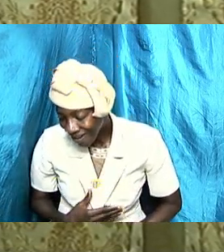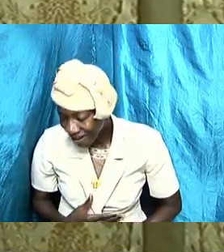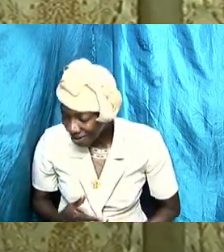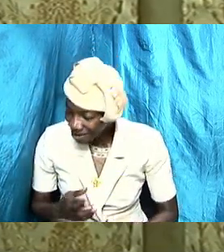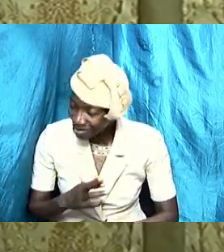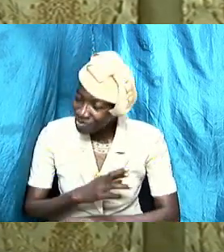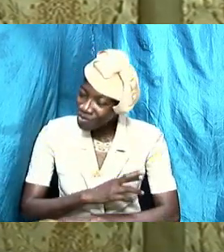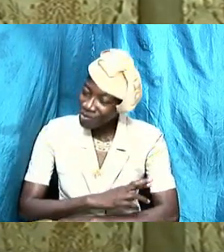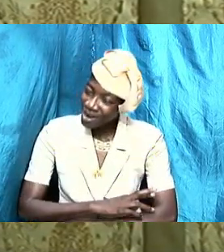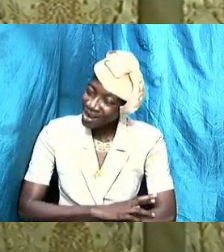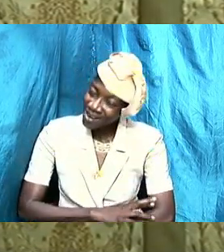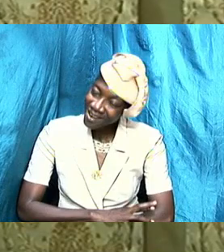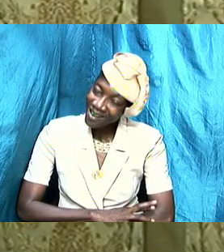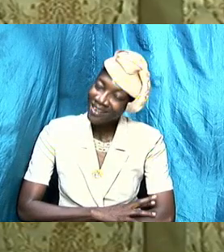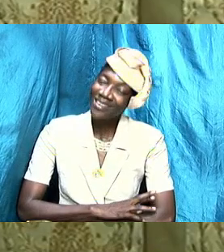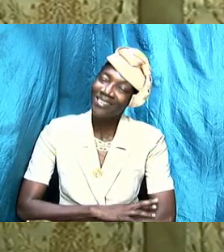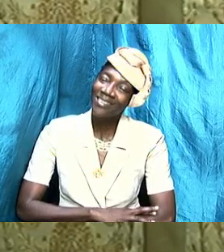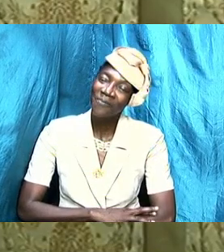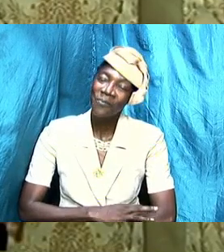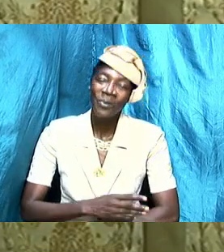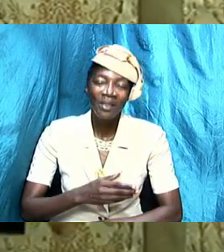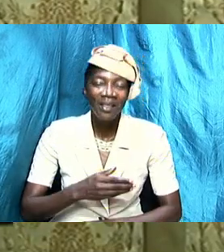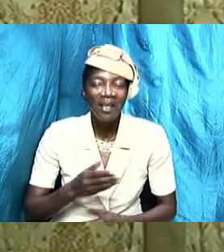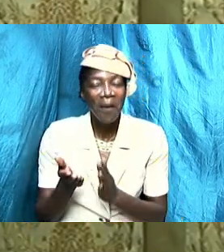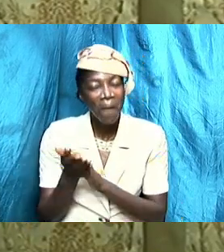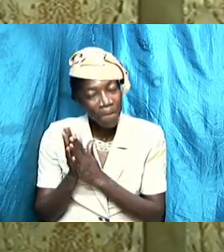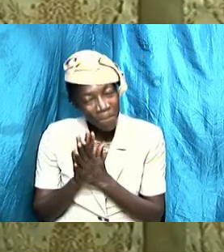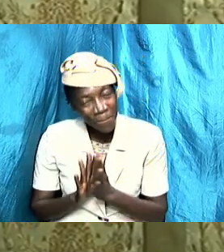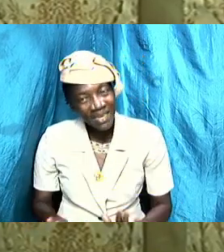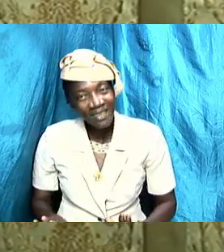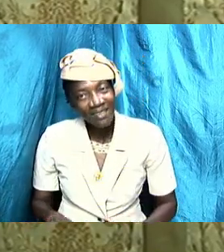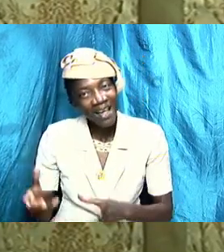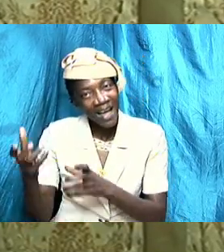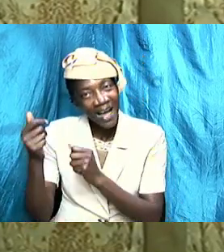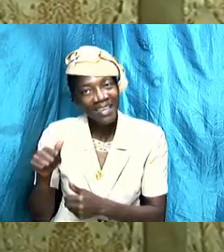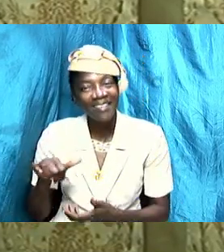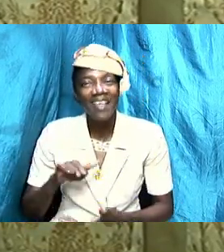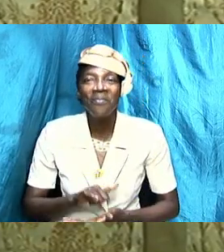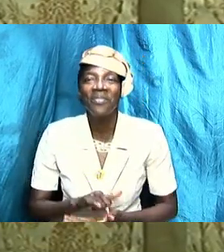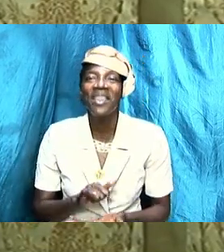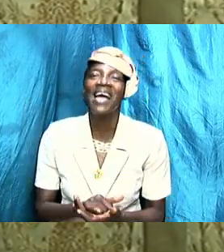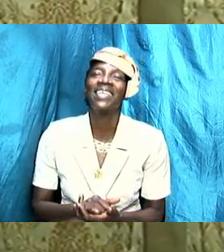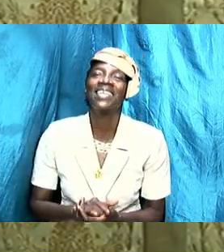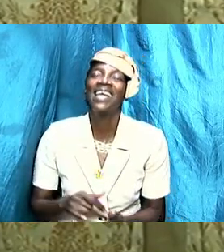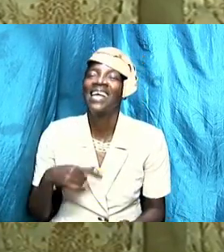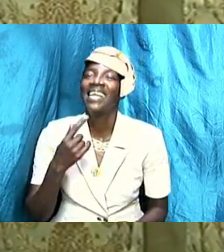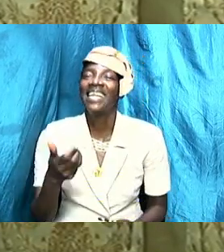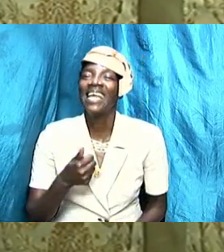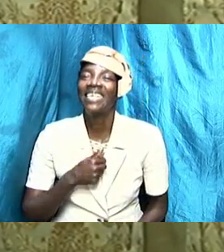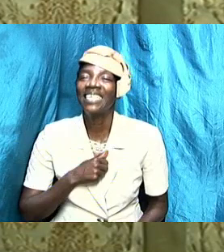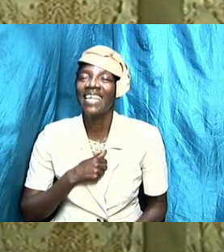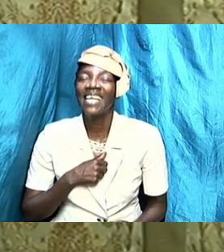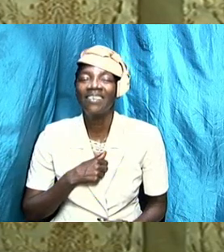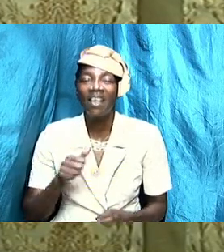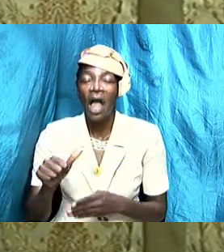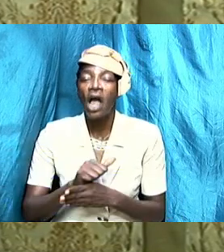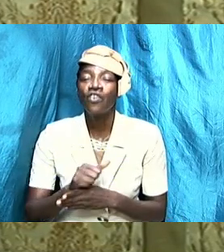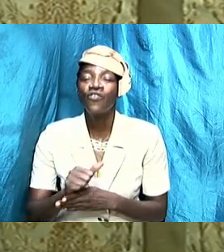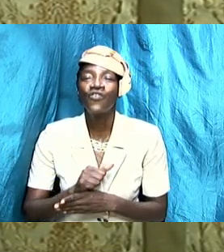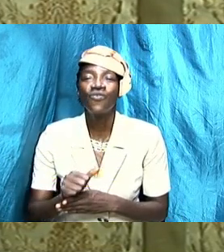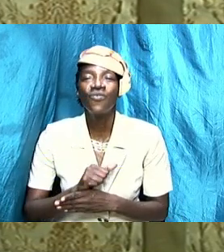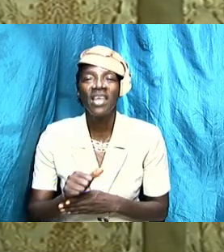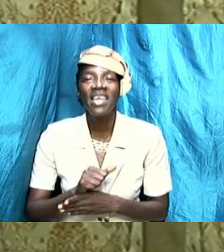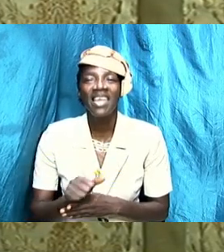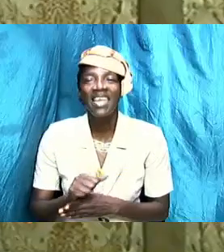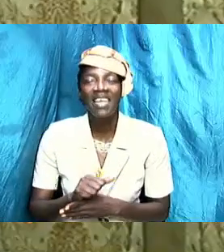sense of tranquility and peace we can accept that we can tell ourselves and train our minds and